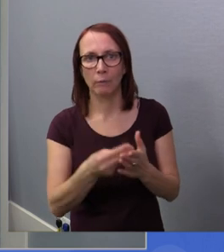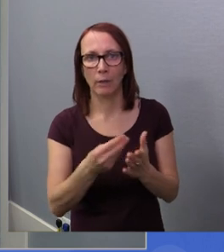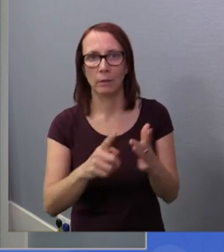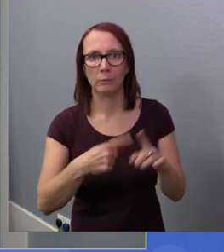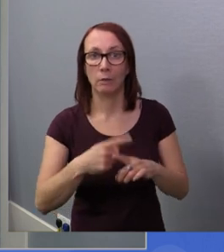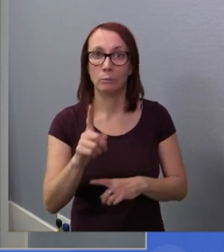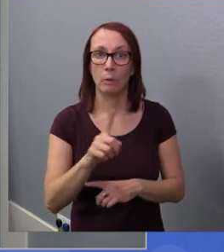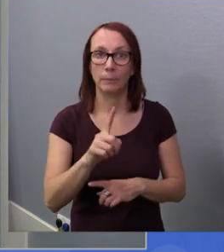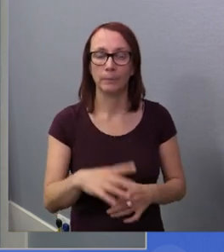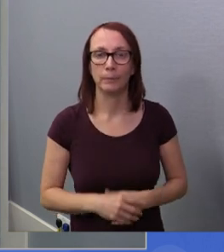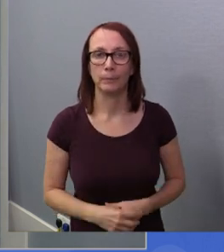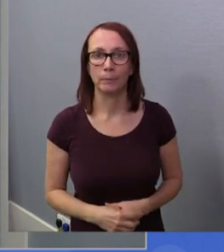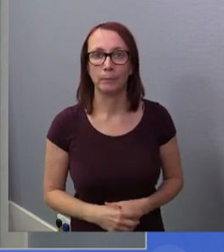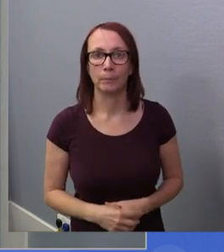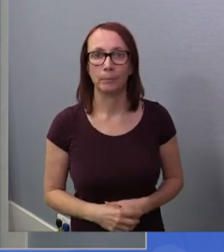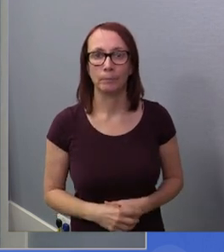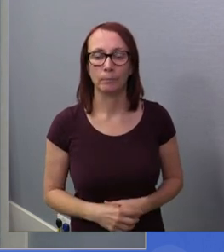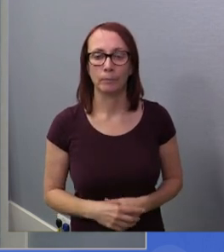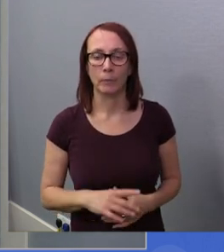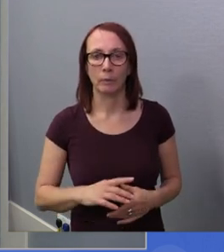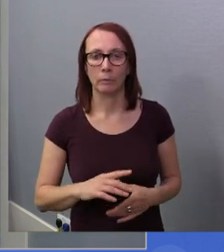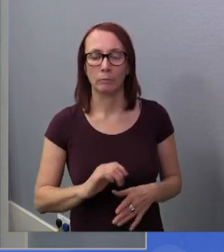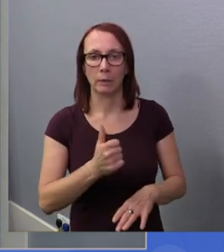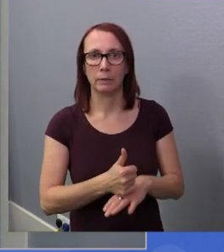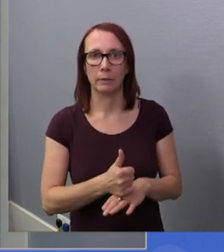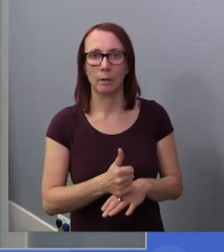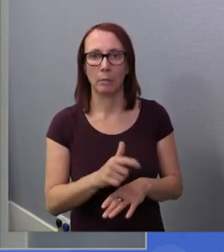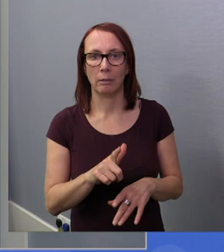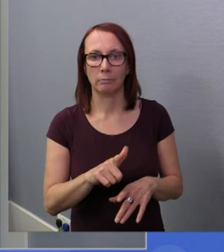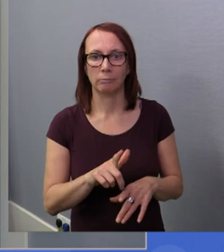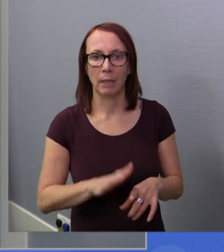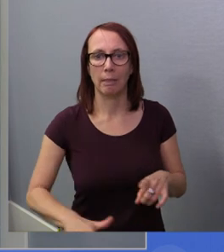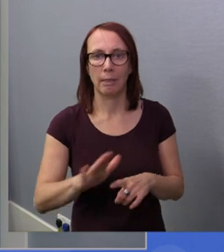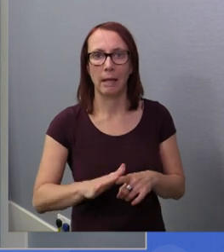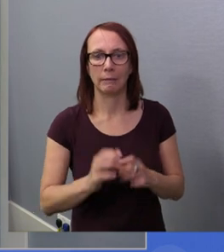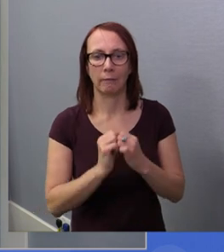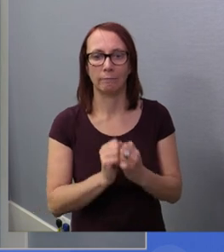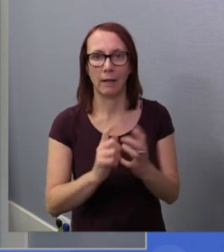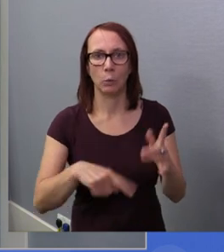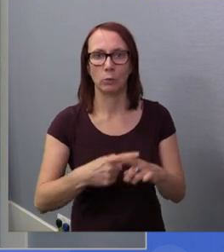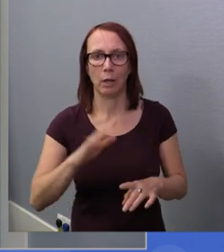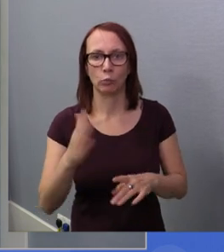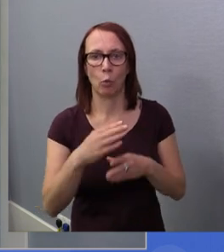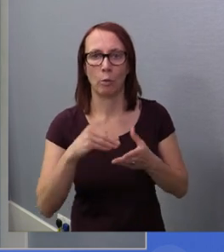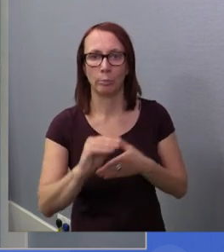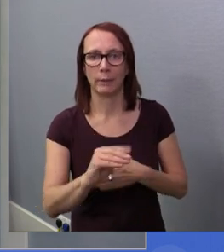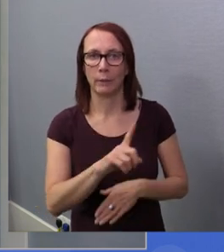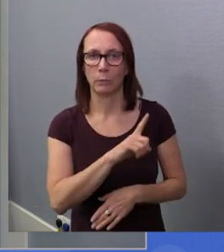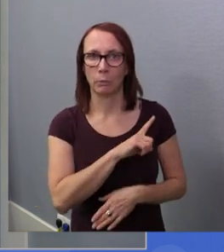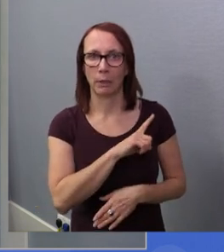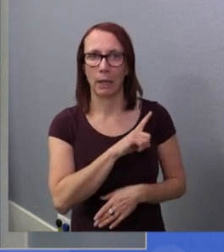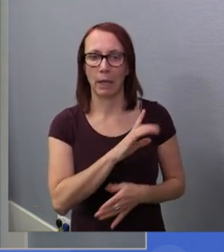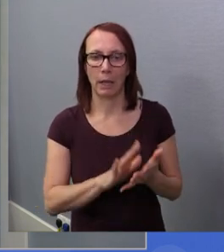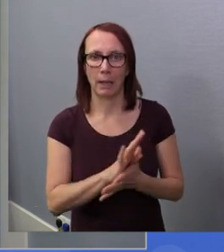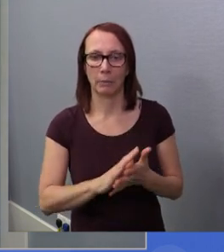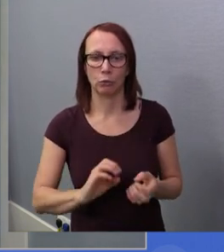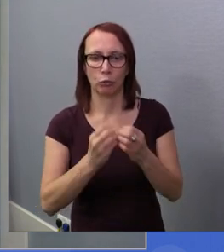choices to introduce a land value tax that everyone pays. The reasons for this is it creates